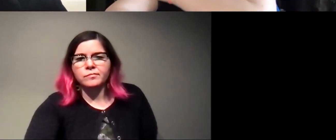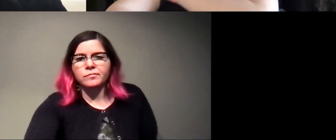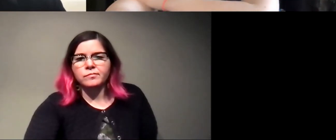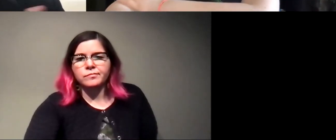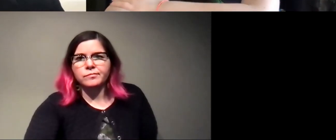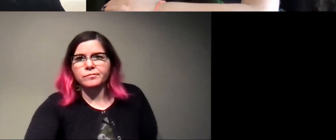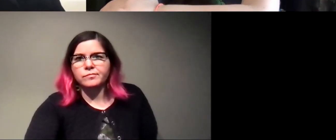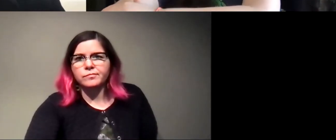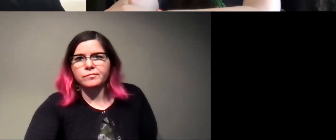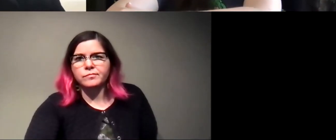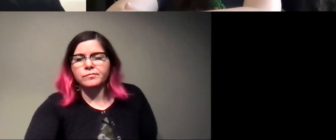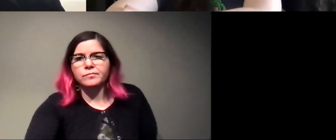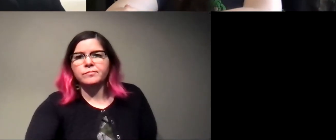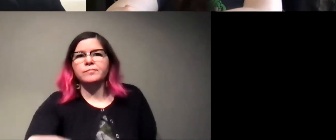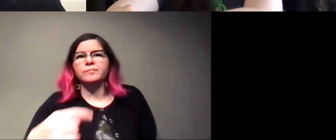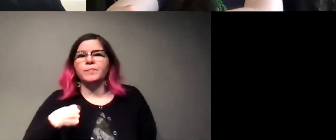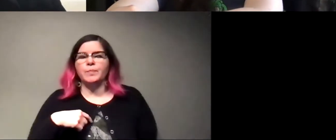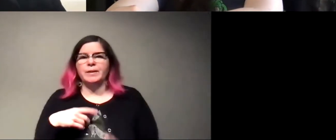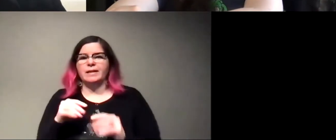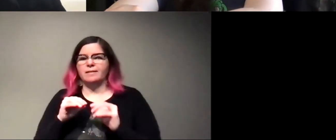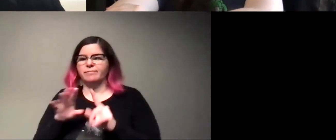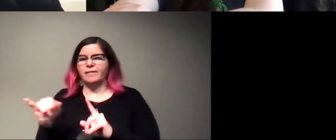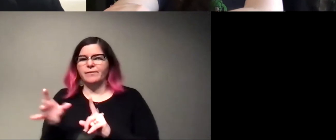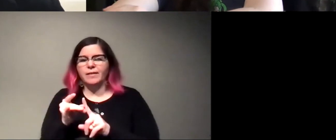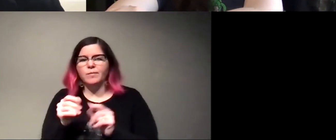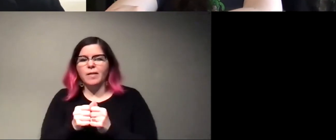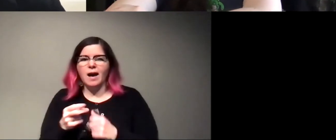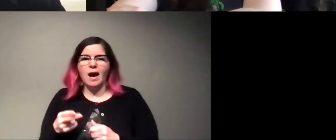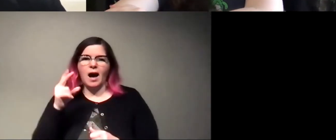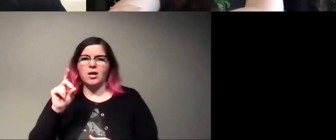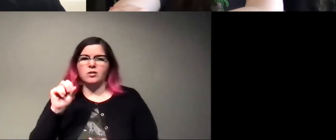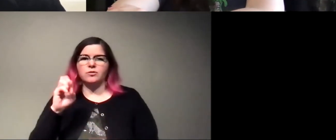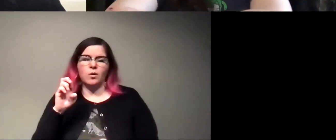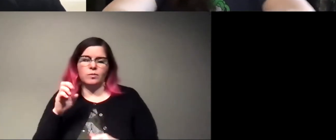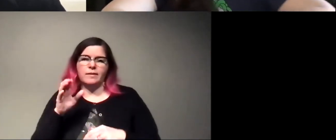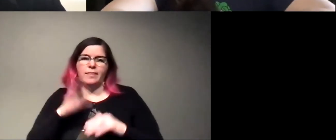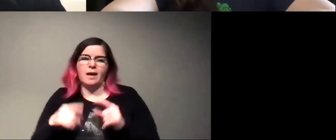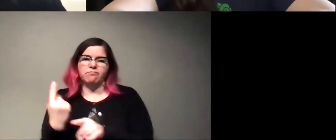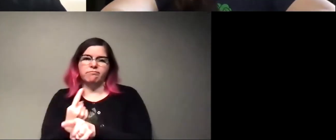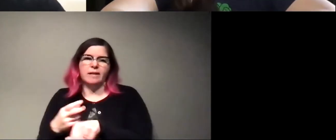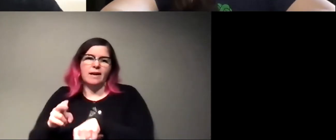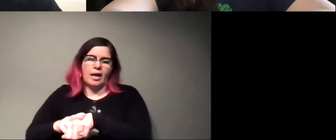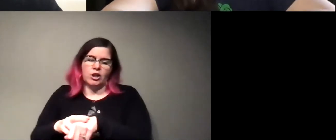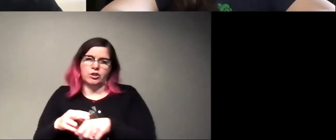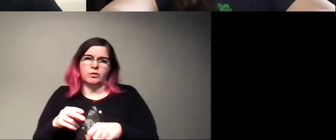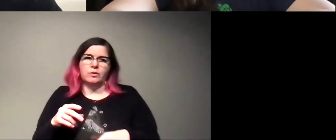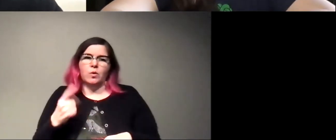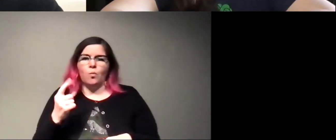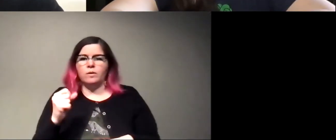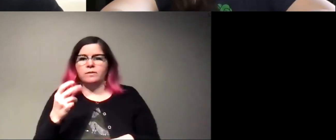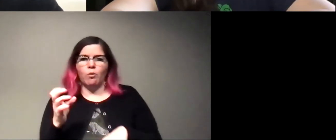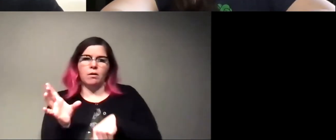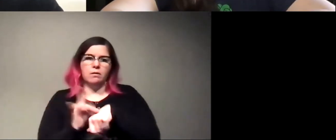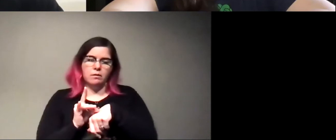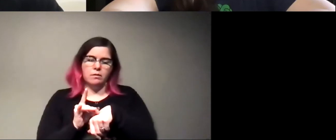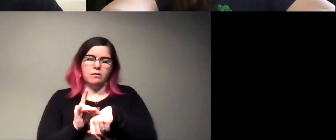have to do with the way that we infect them with what is probably a much higher dose than what they're infected with in nature, right? A single spore lands on them. And